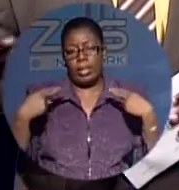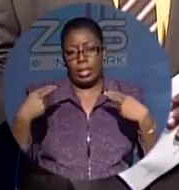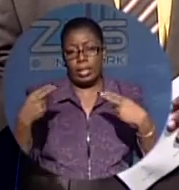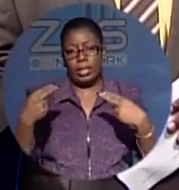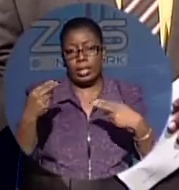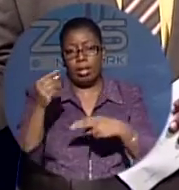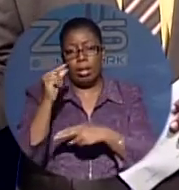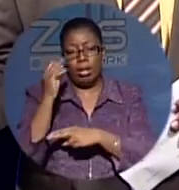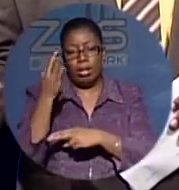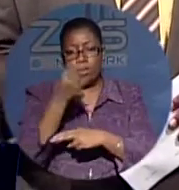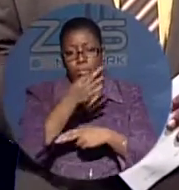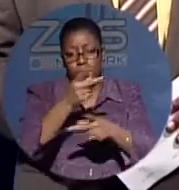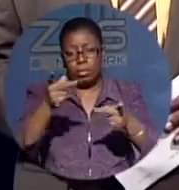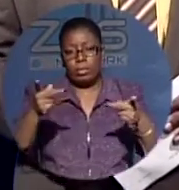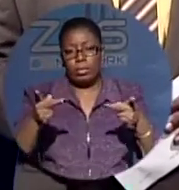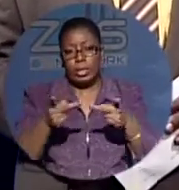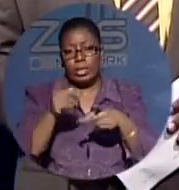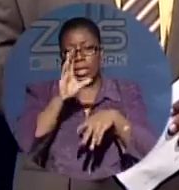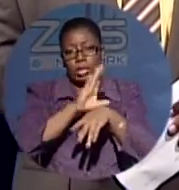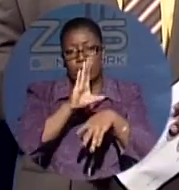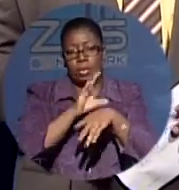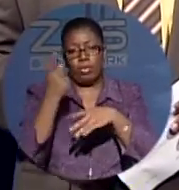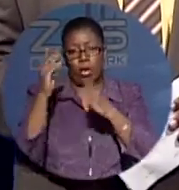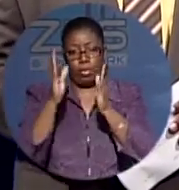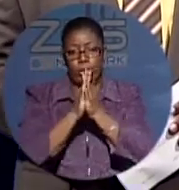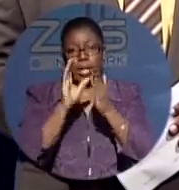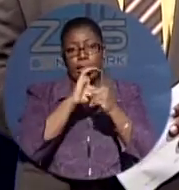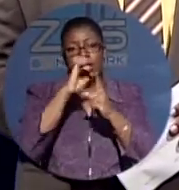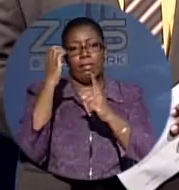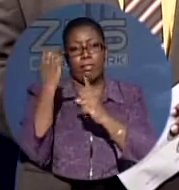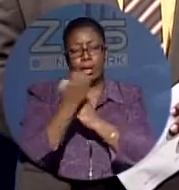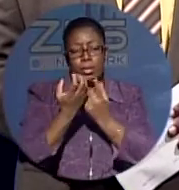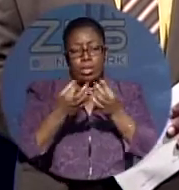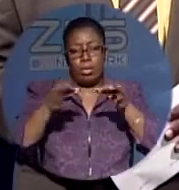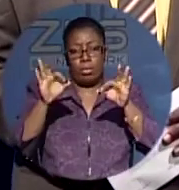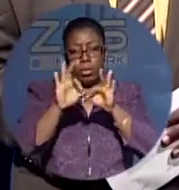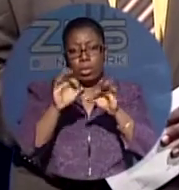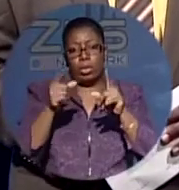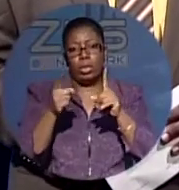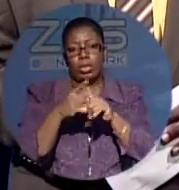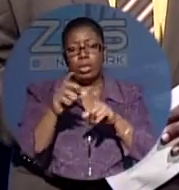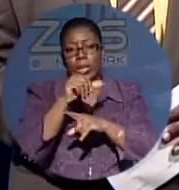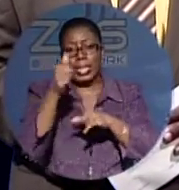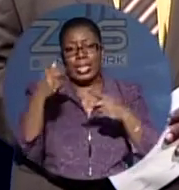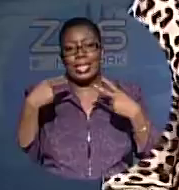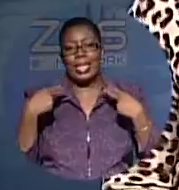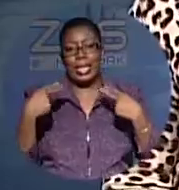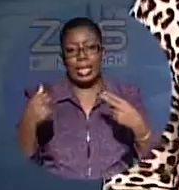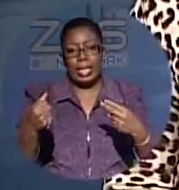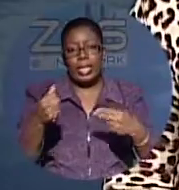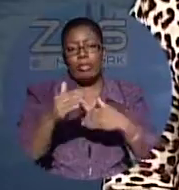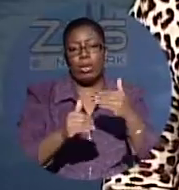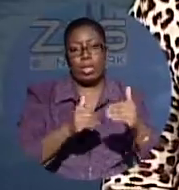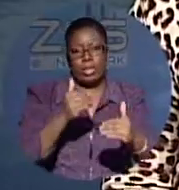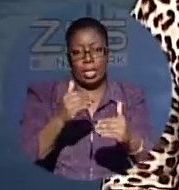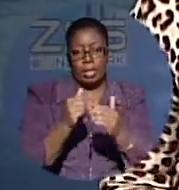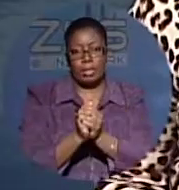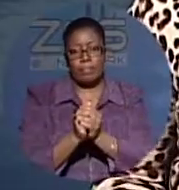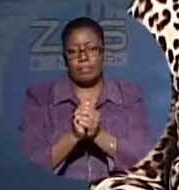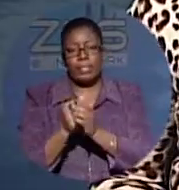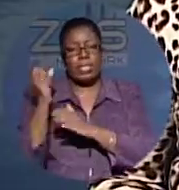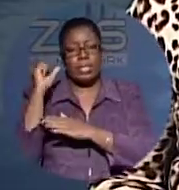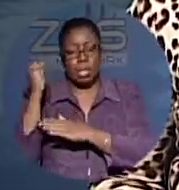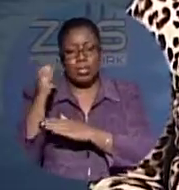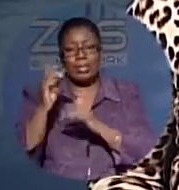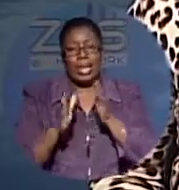an improved chapel facility, as prayer and the environment are critical to any healing process. Shanique? It all sounds pretty exciting,